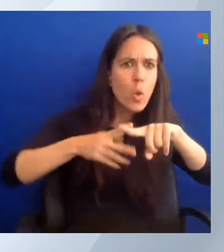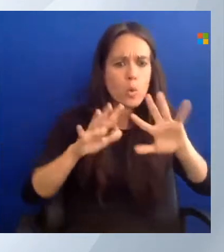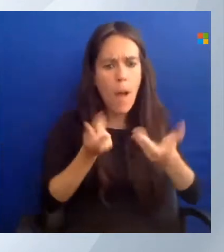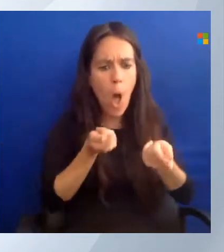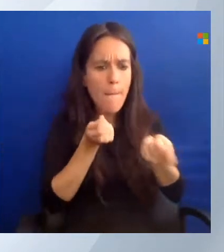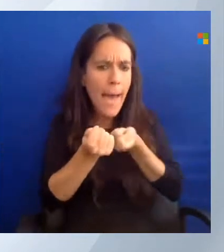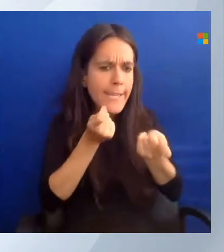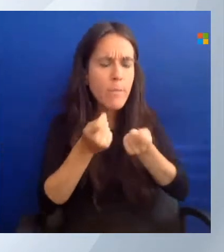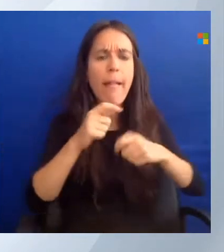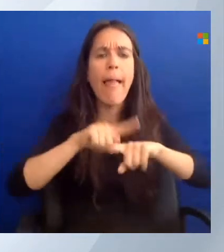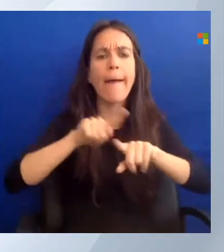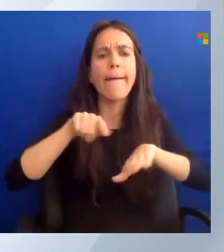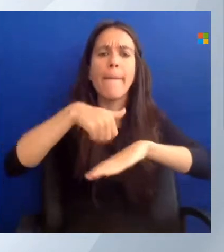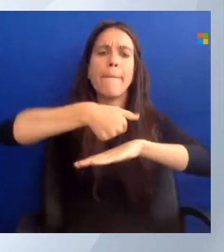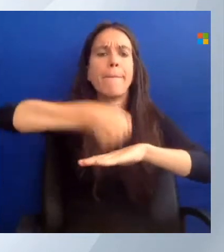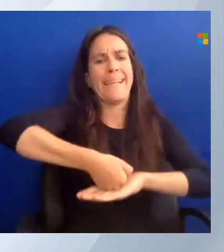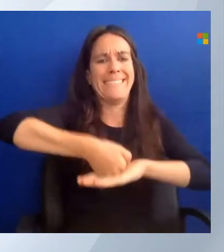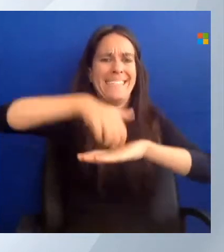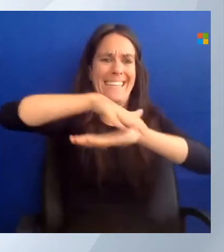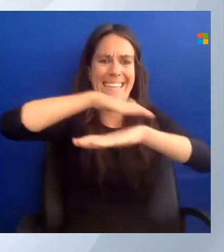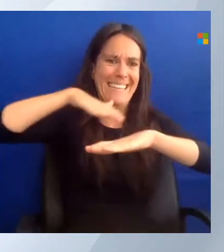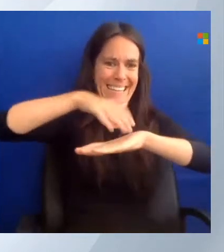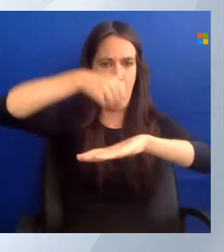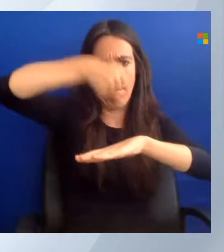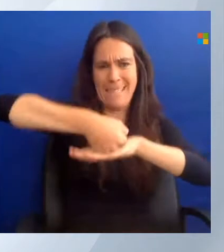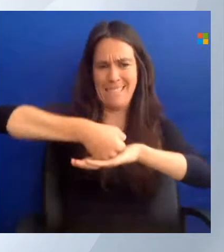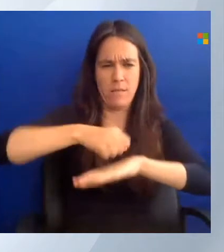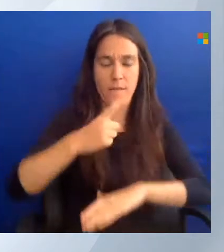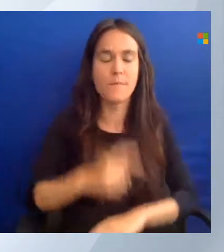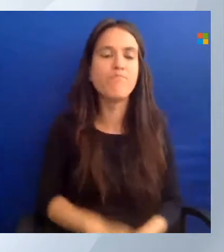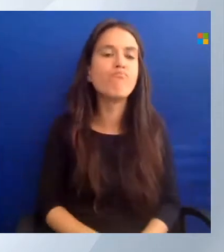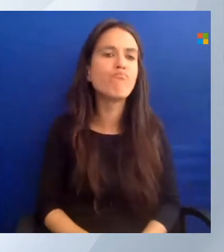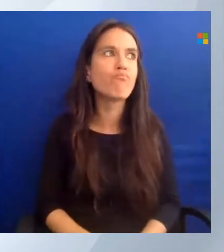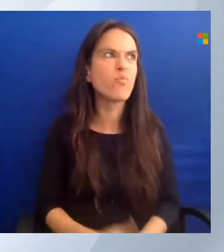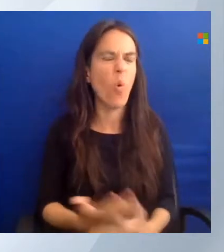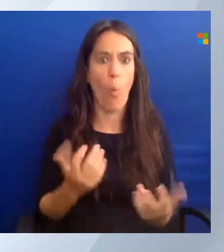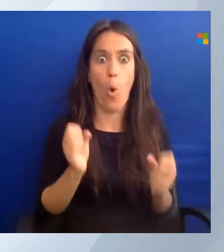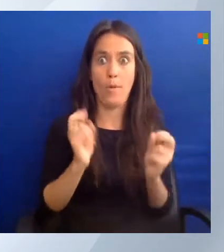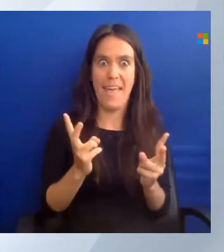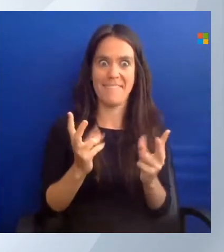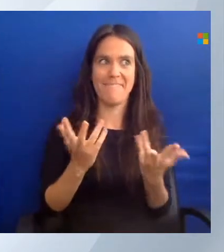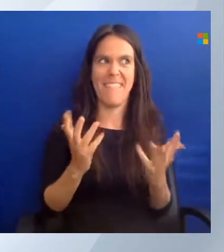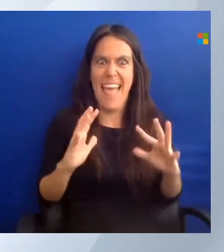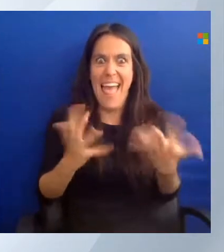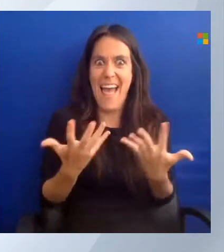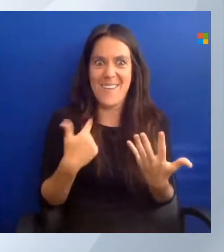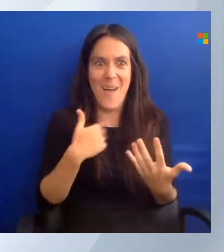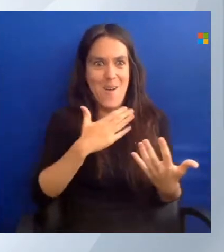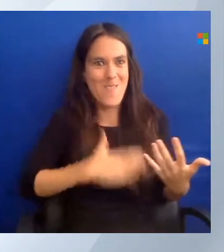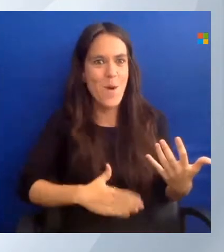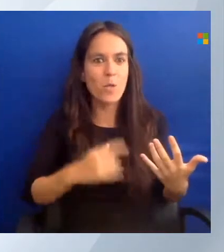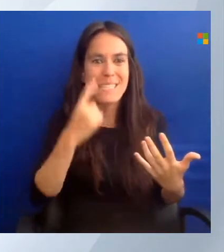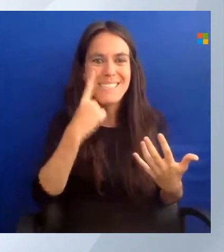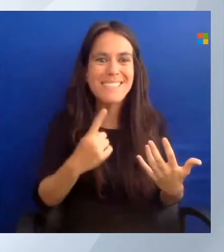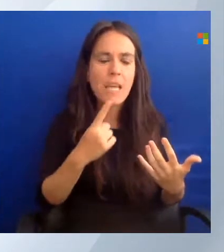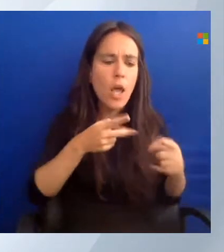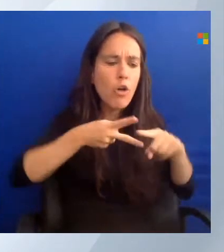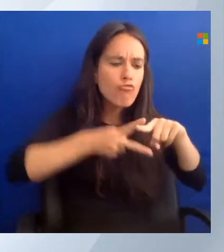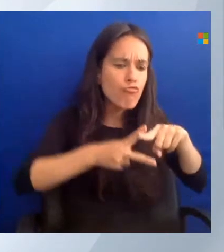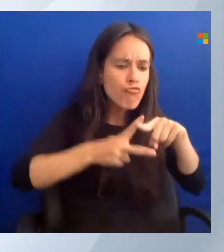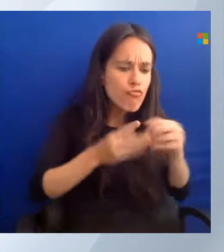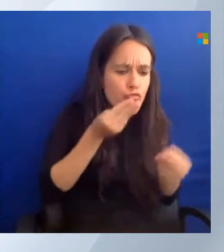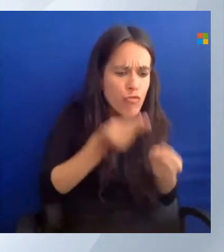So how would that work? Let's say I want to get an overview of all the resource groups that I have in my subscription.